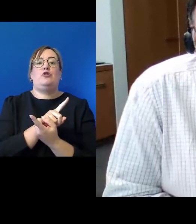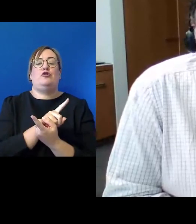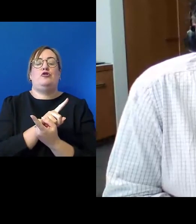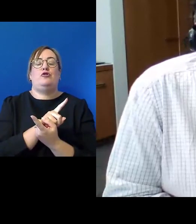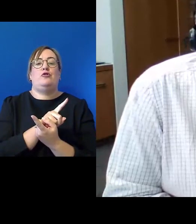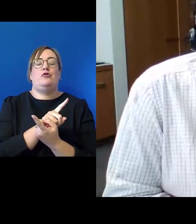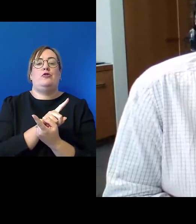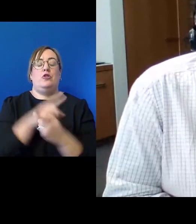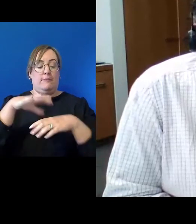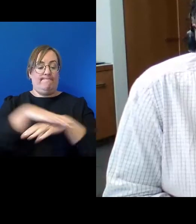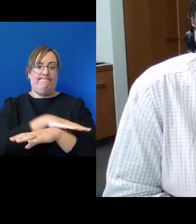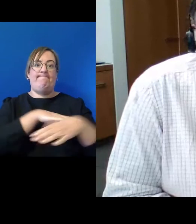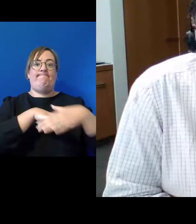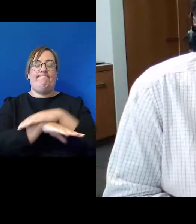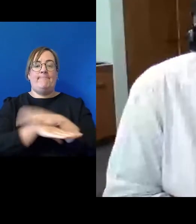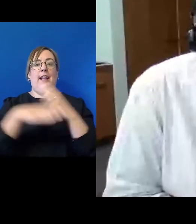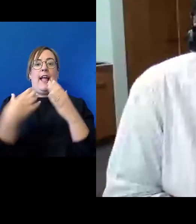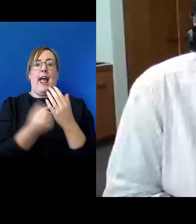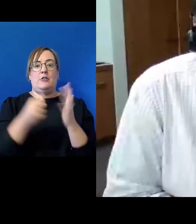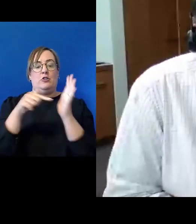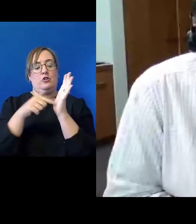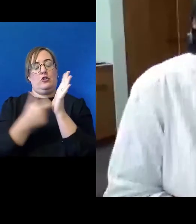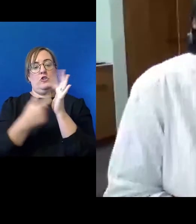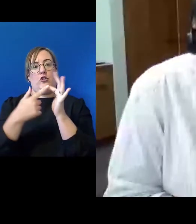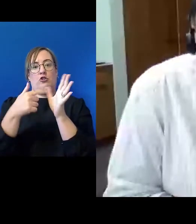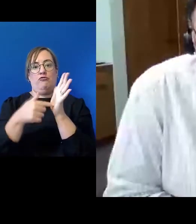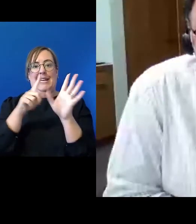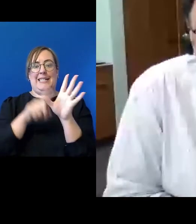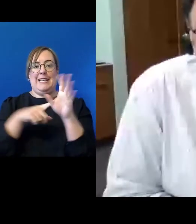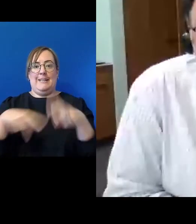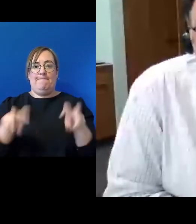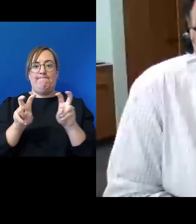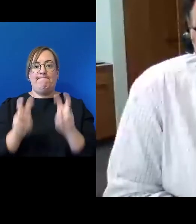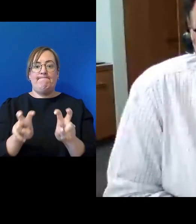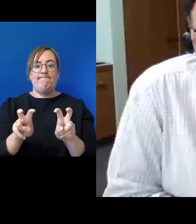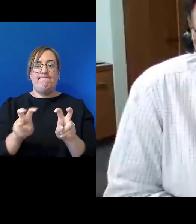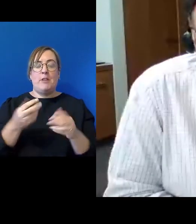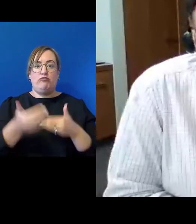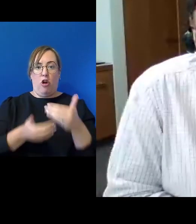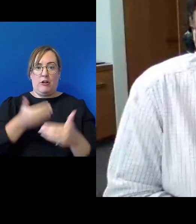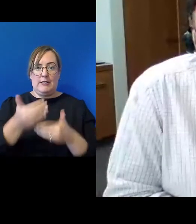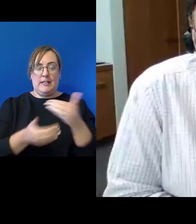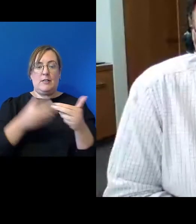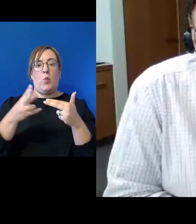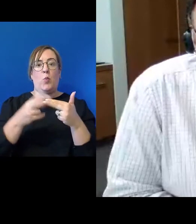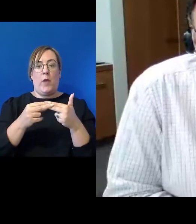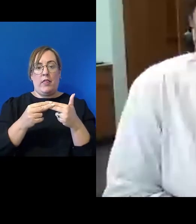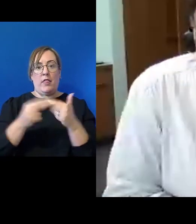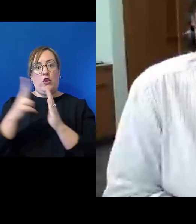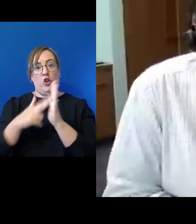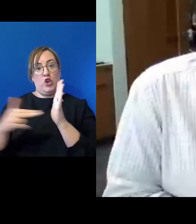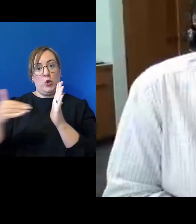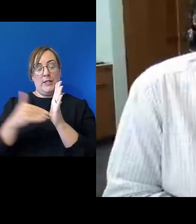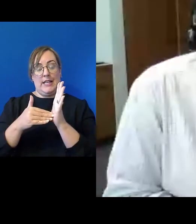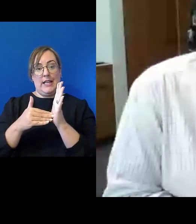So the treaty settlement process began with the Waitangi Tribunal, New